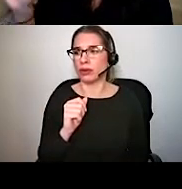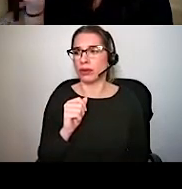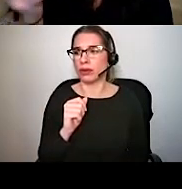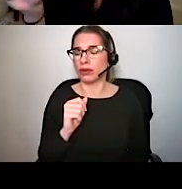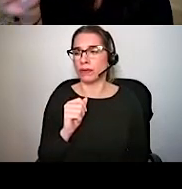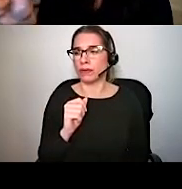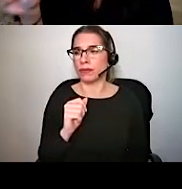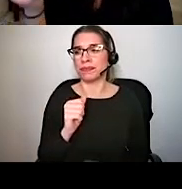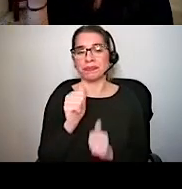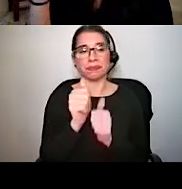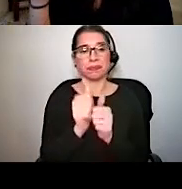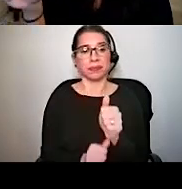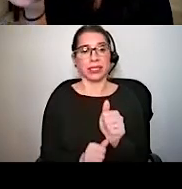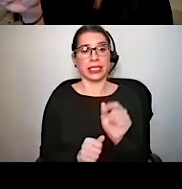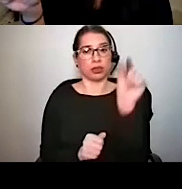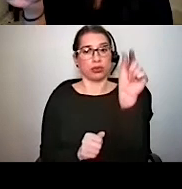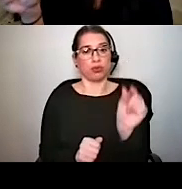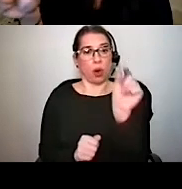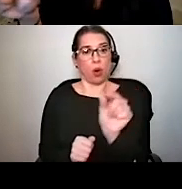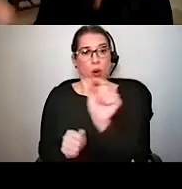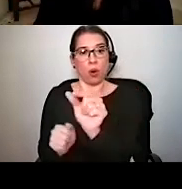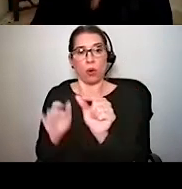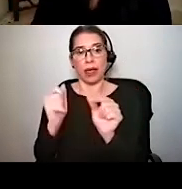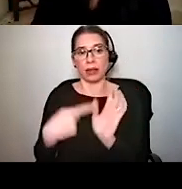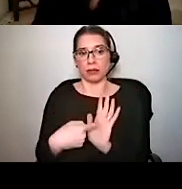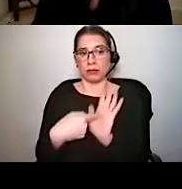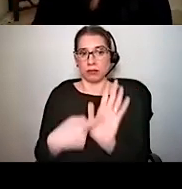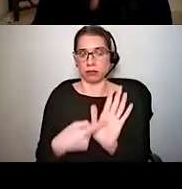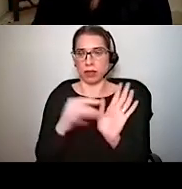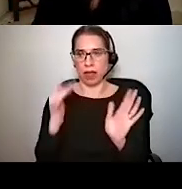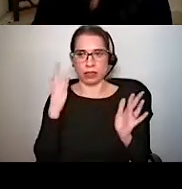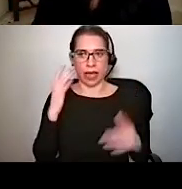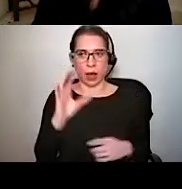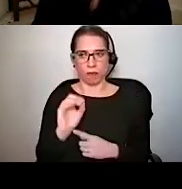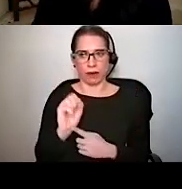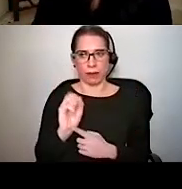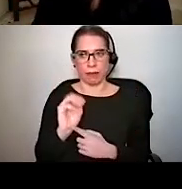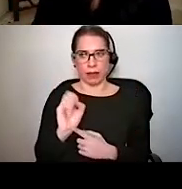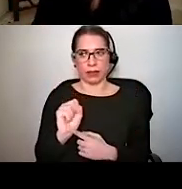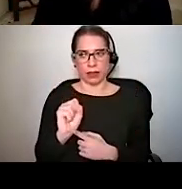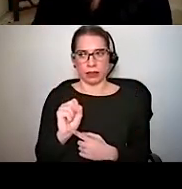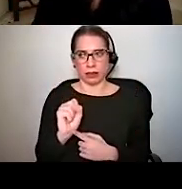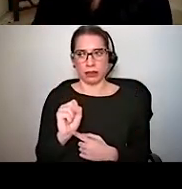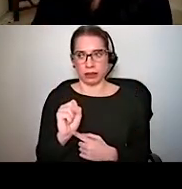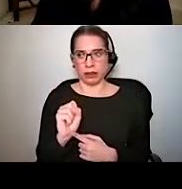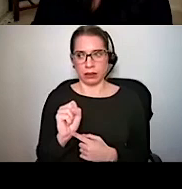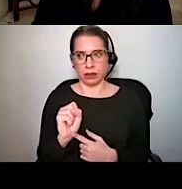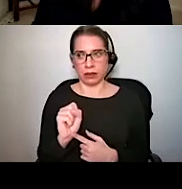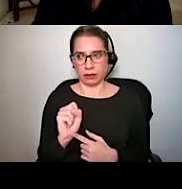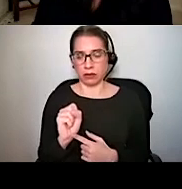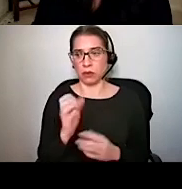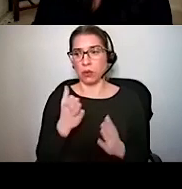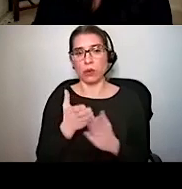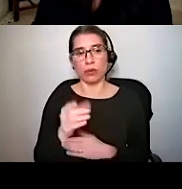presentation of the 50 millisecond sound. And so what you can see over the course of 150